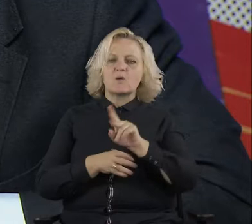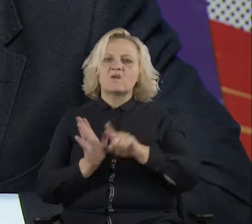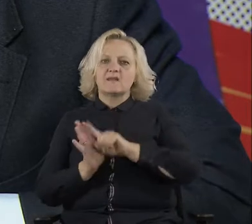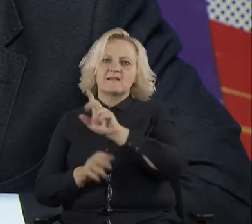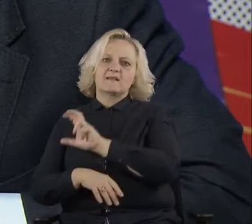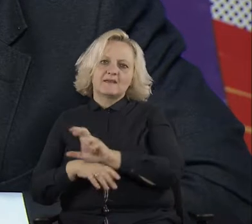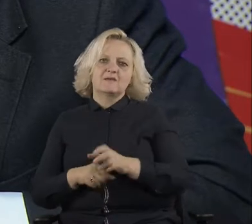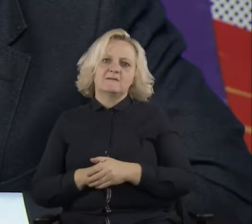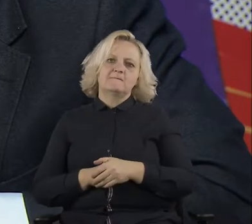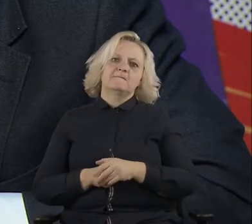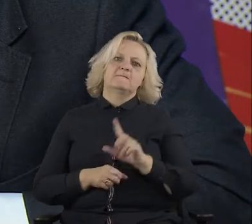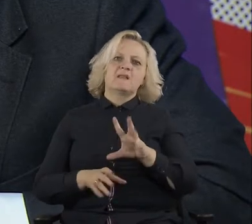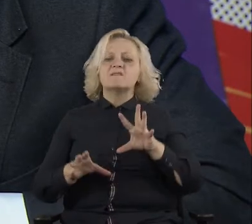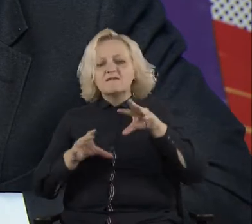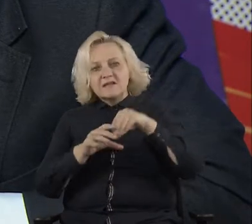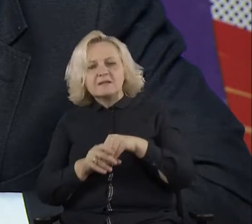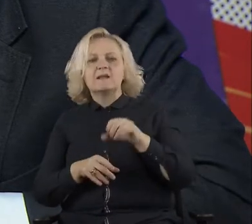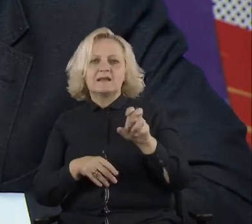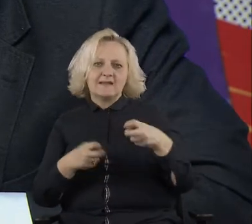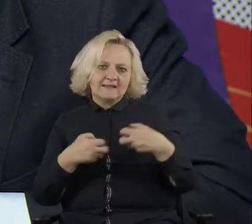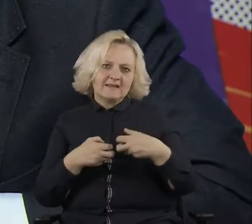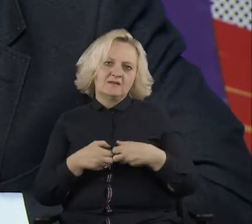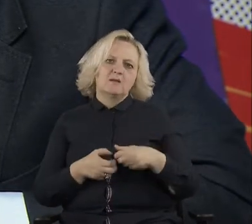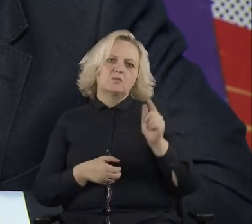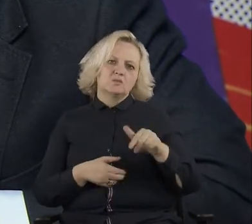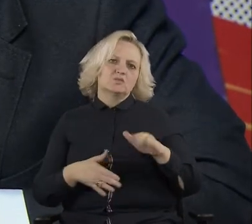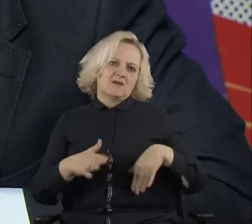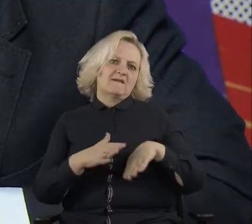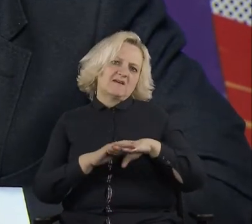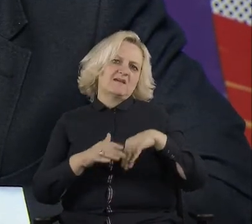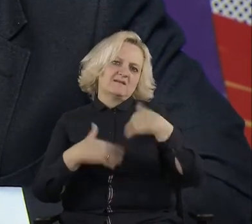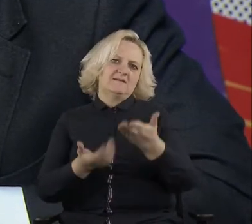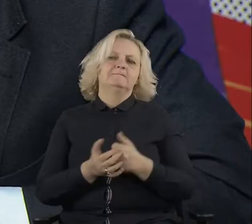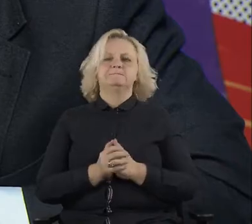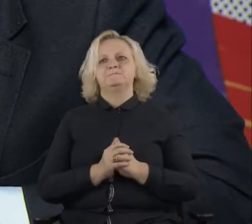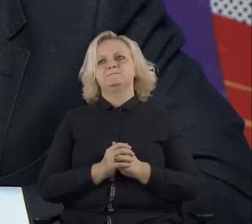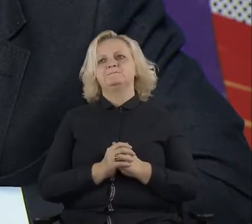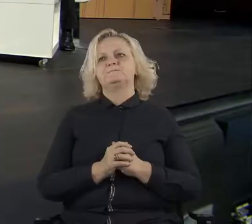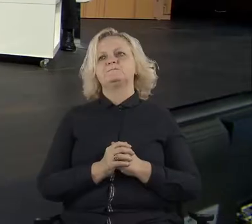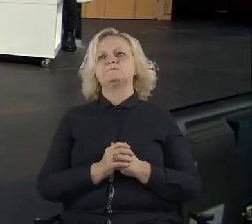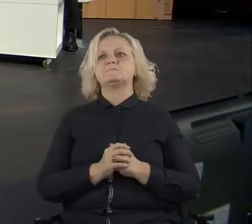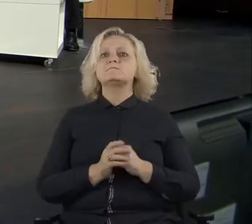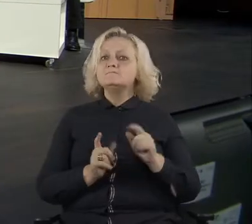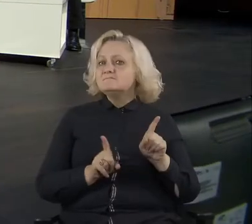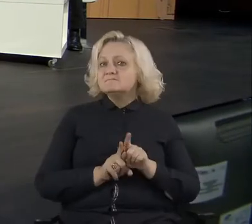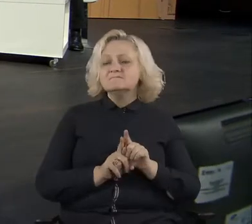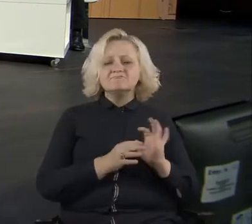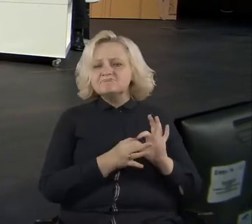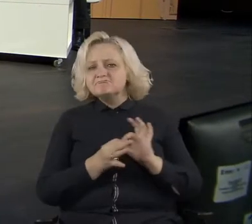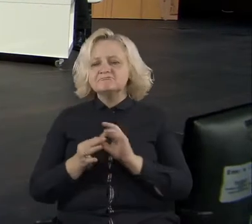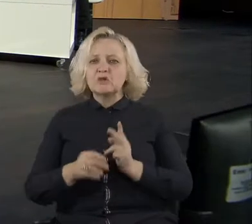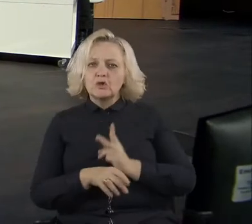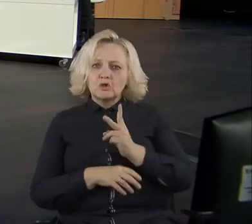internet needs to be ensured. This means not only ensuring sustainable access to the internet, but also making